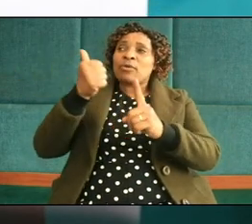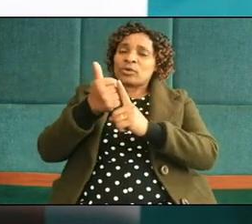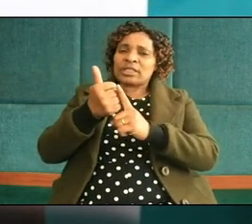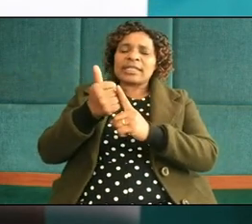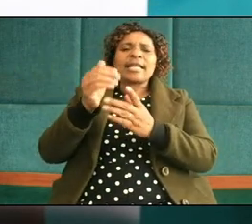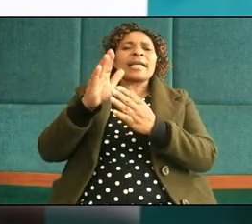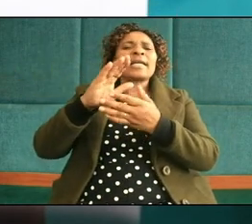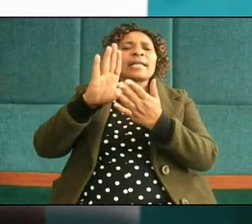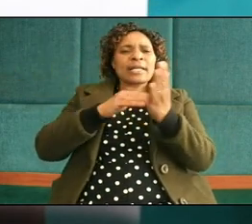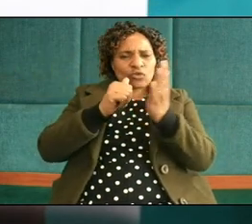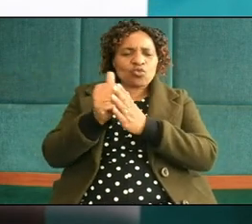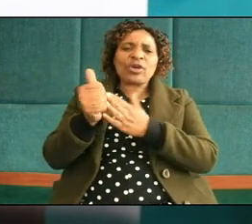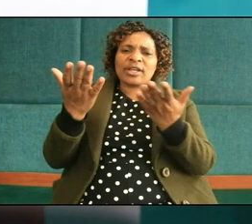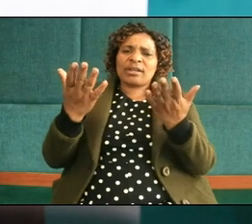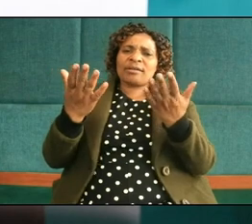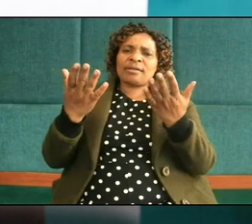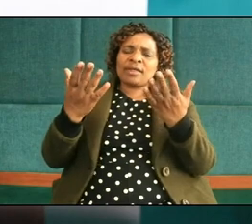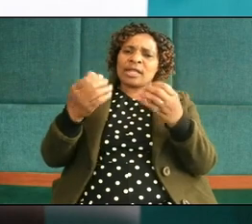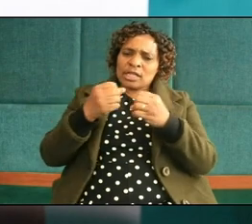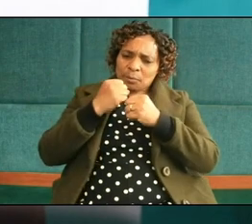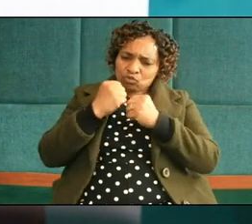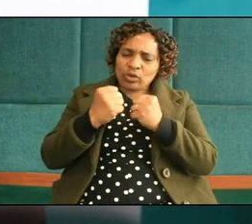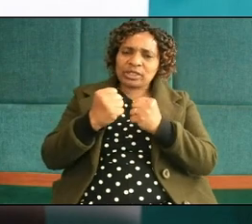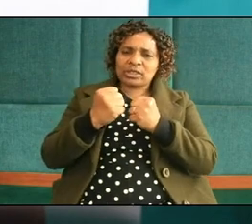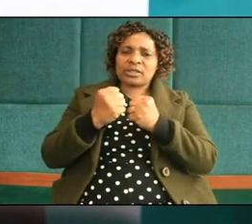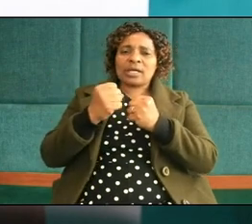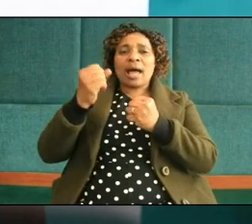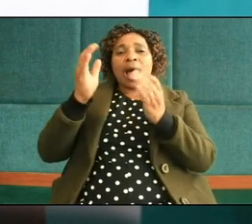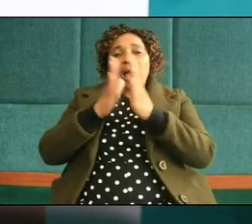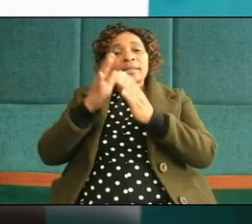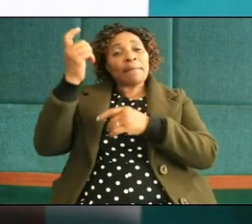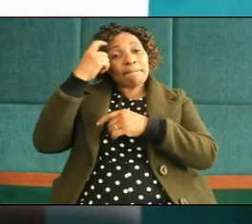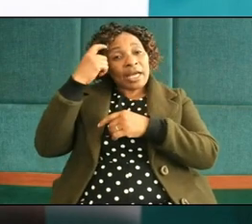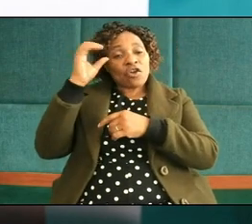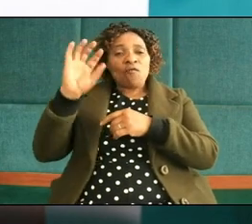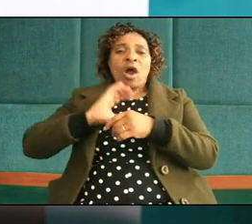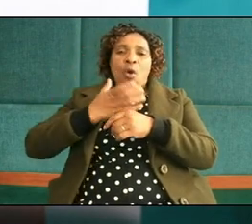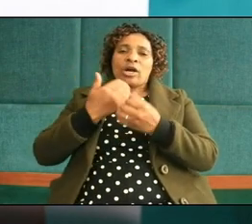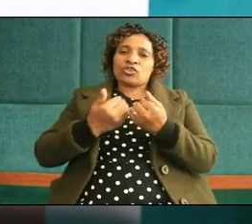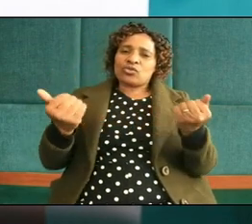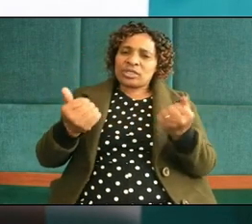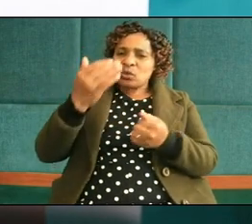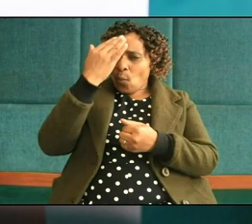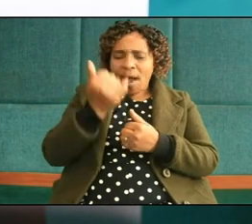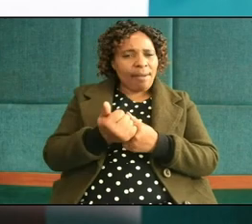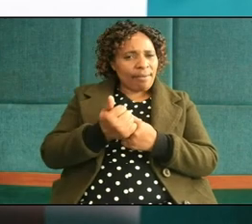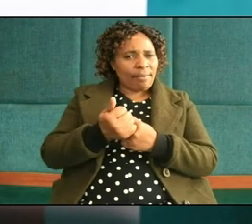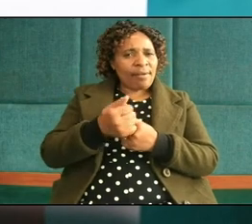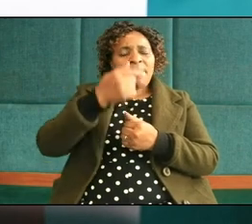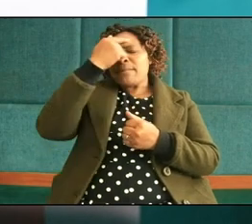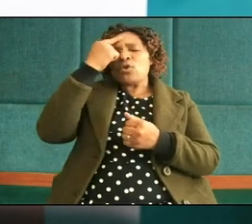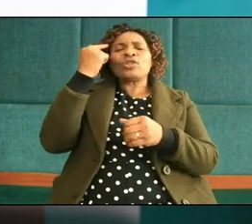developing potential of brain of our children why because it